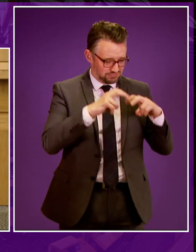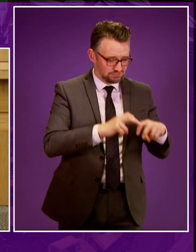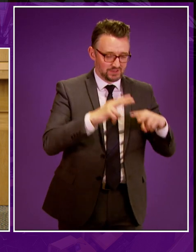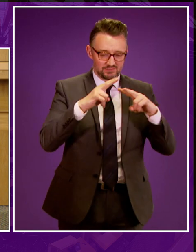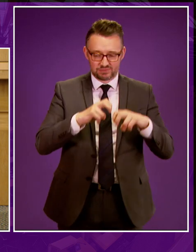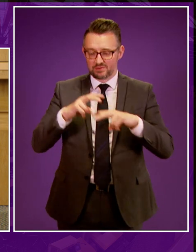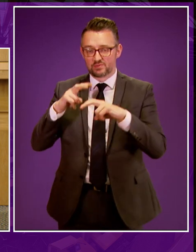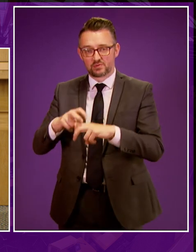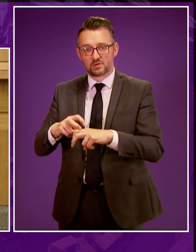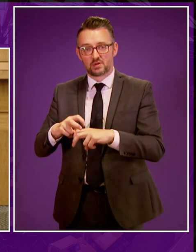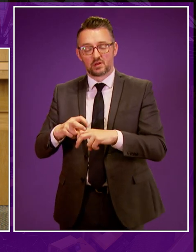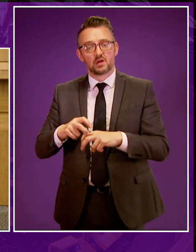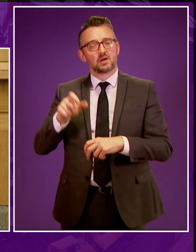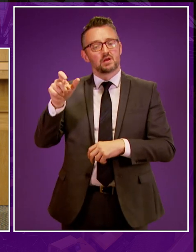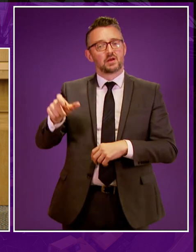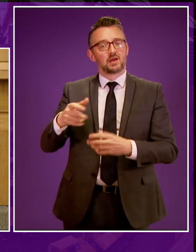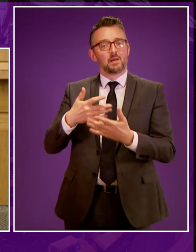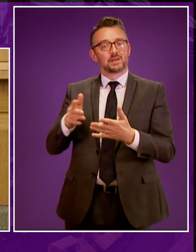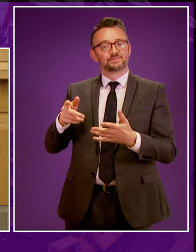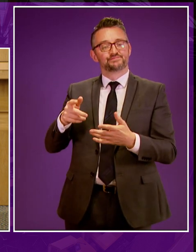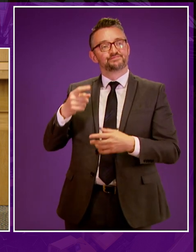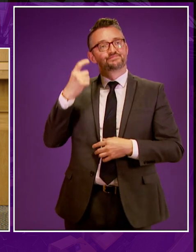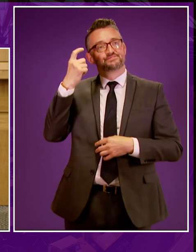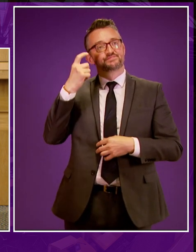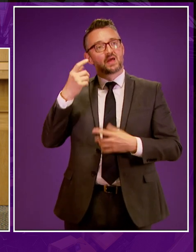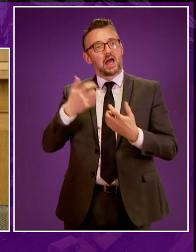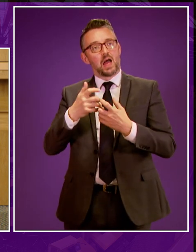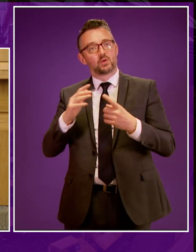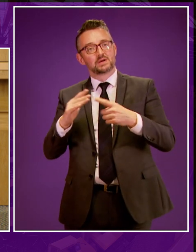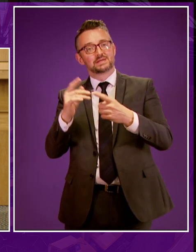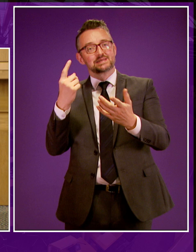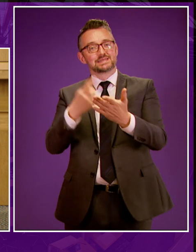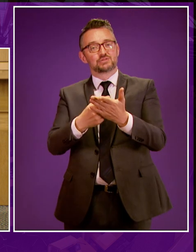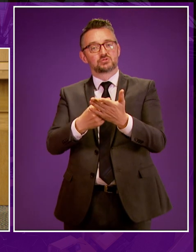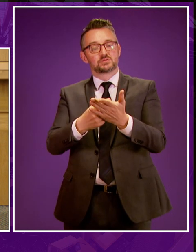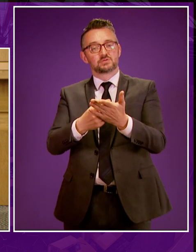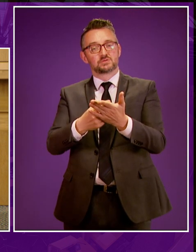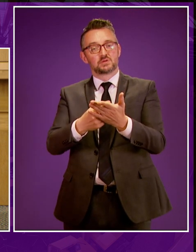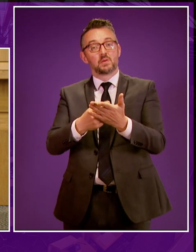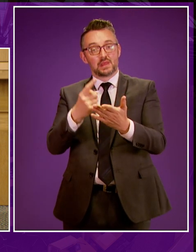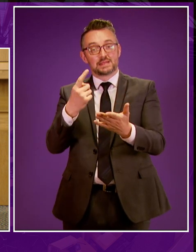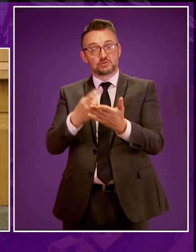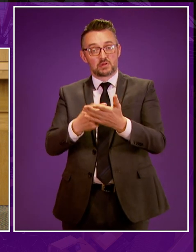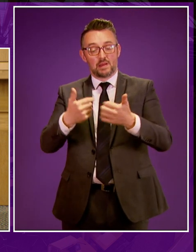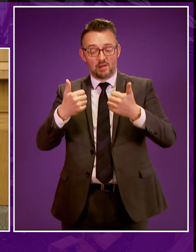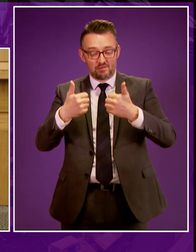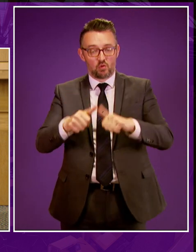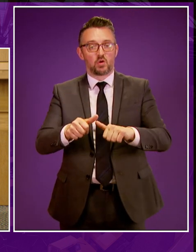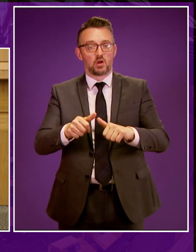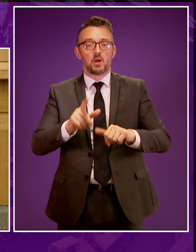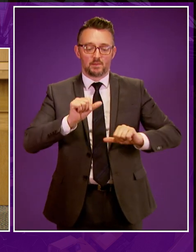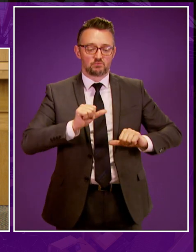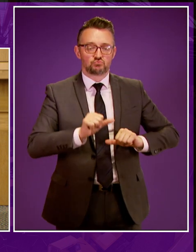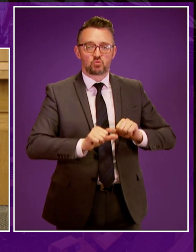White-Poolhouse even stands accused of having taken the scenic route in reaching his decision. Nevertheless, the decision has been arrived at following a